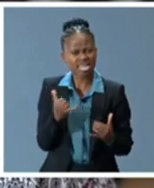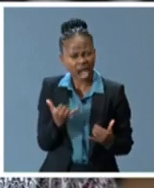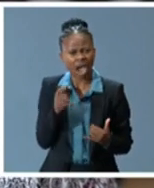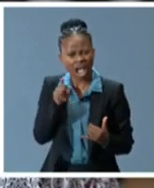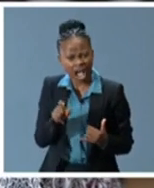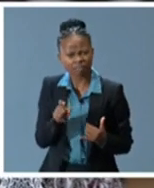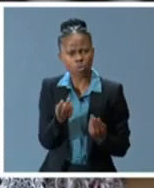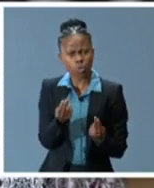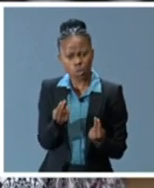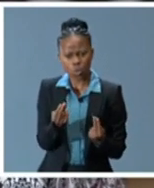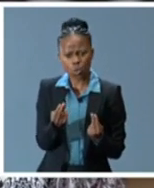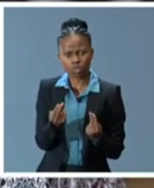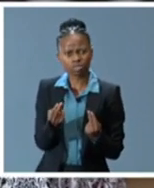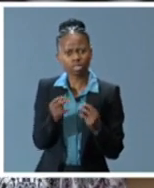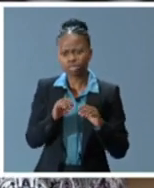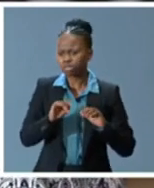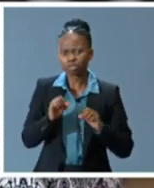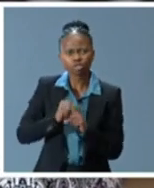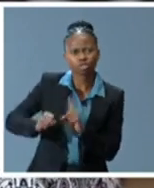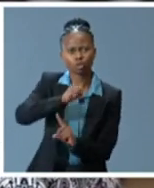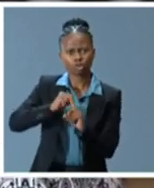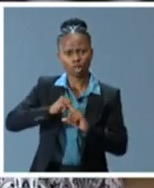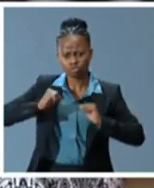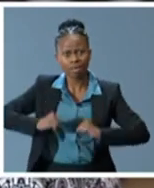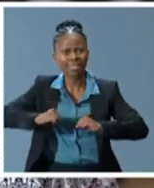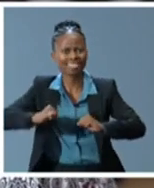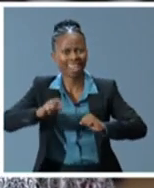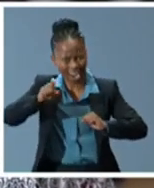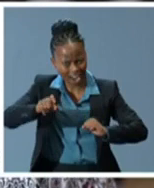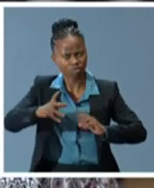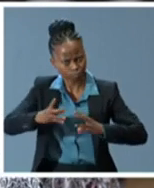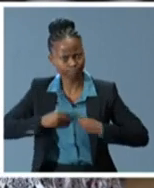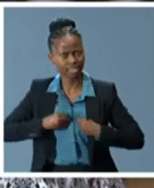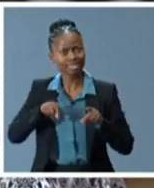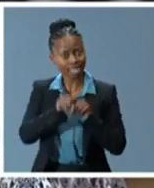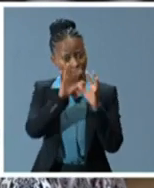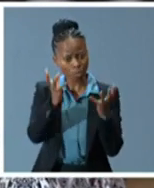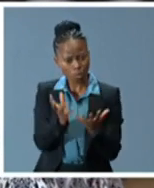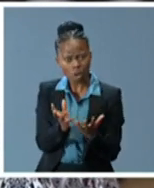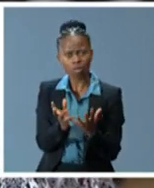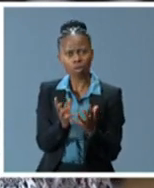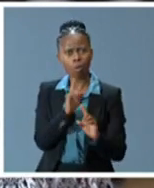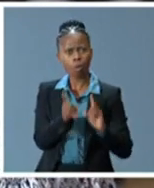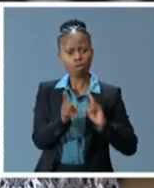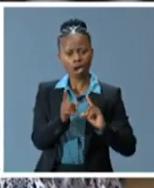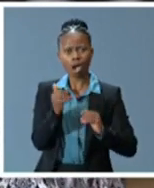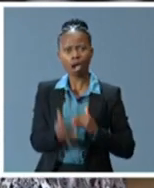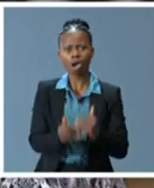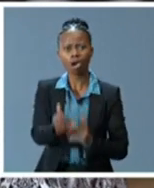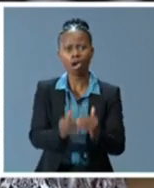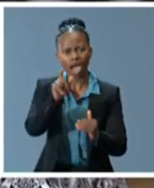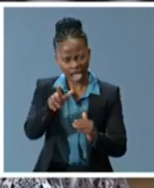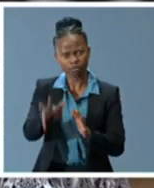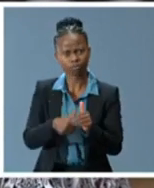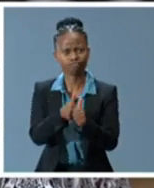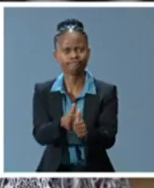contract and to build a new world order. Nelson Mandela had the presence